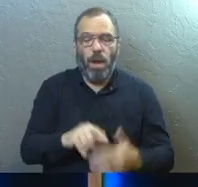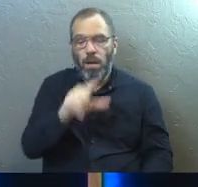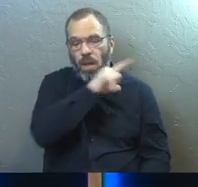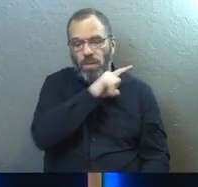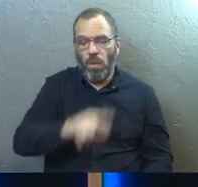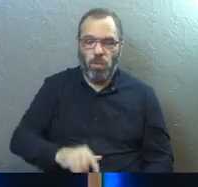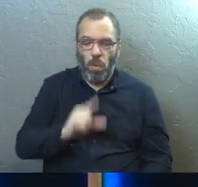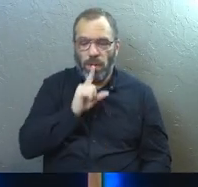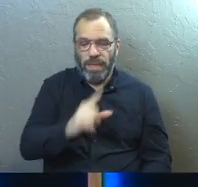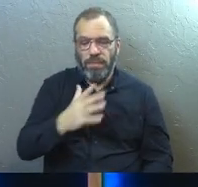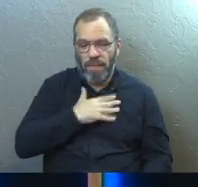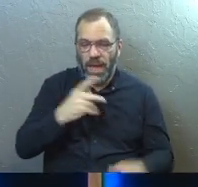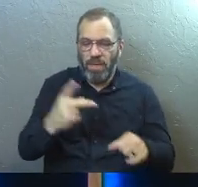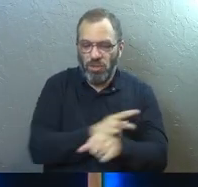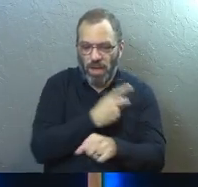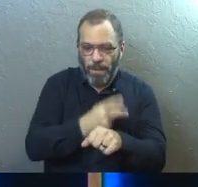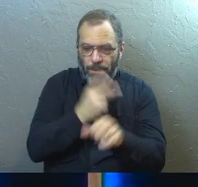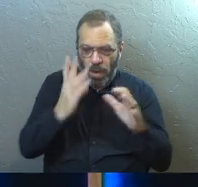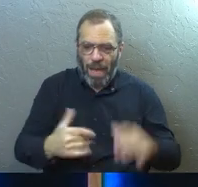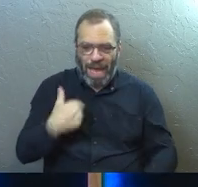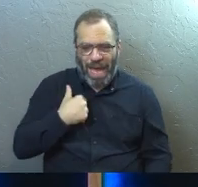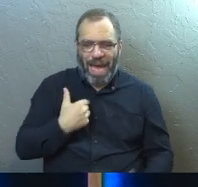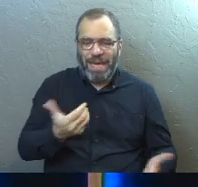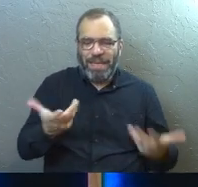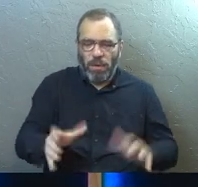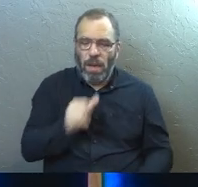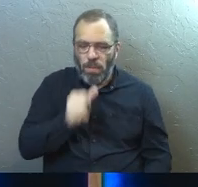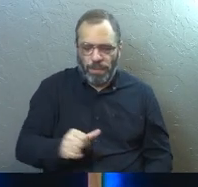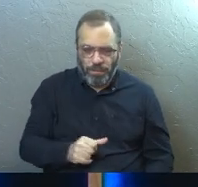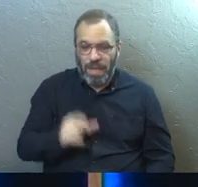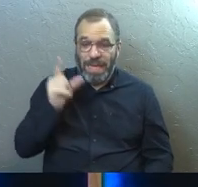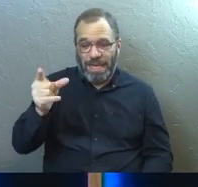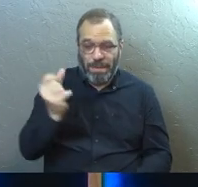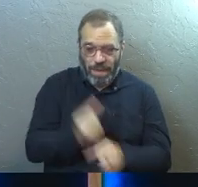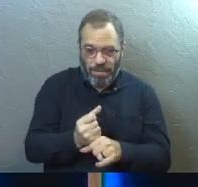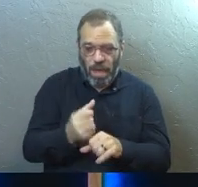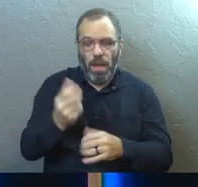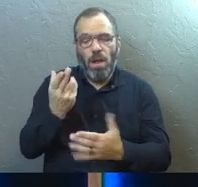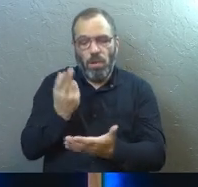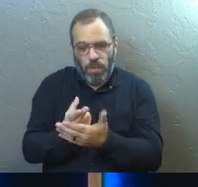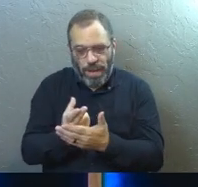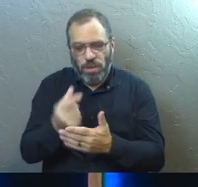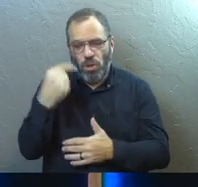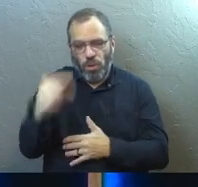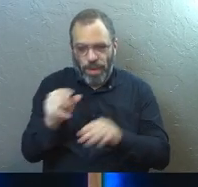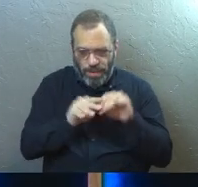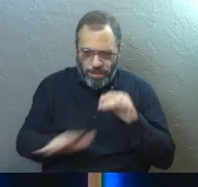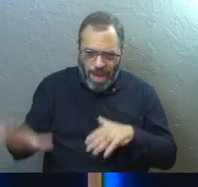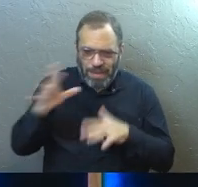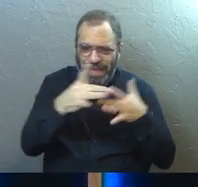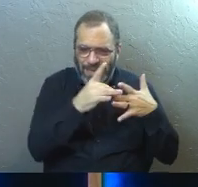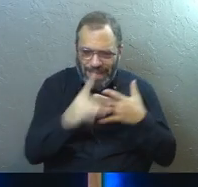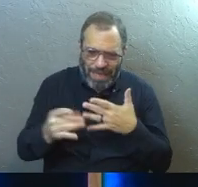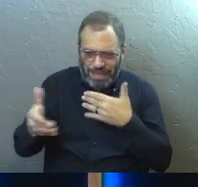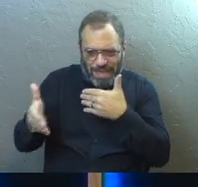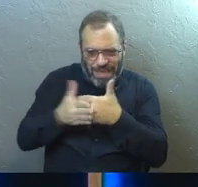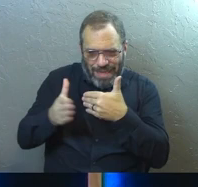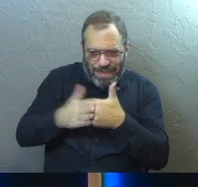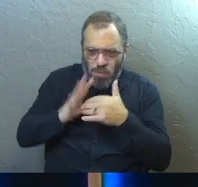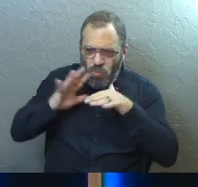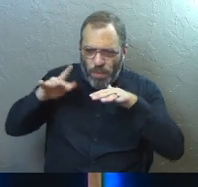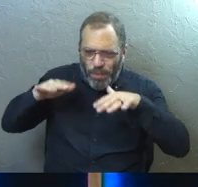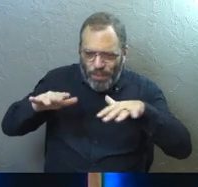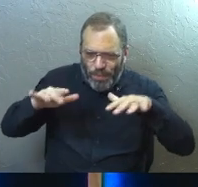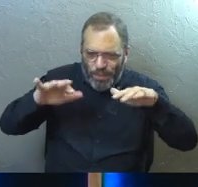The Lord is my shepherd. I shall not want. He makes me lie down in green pastures. He leads me beside